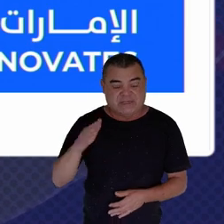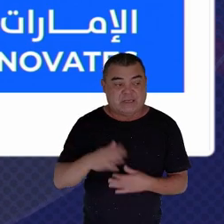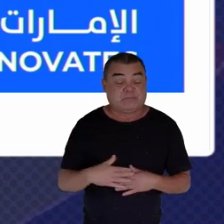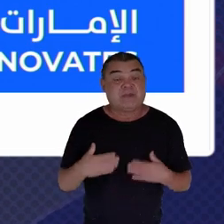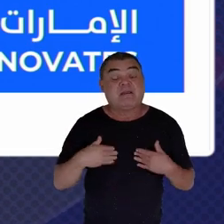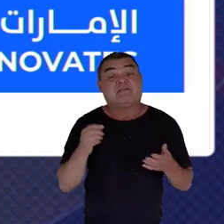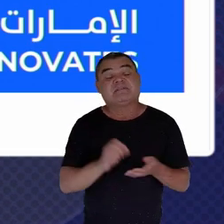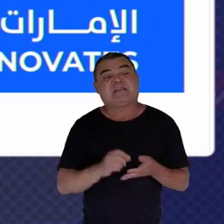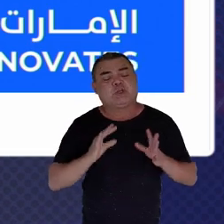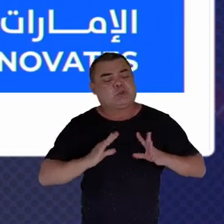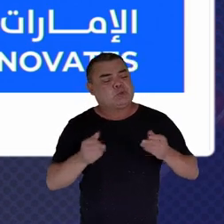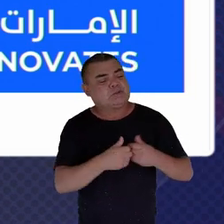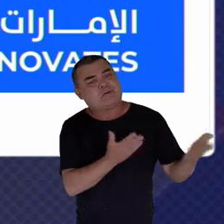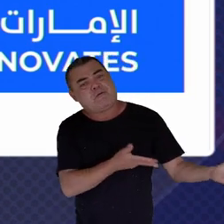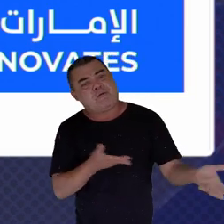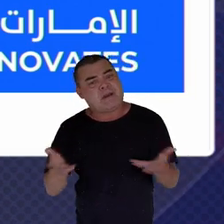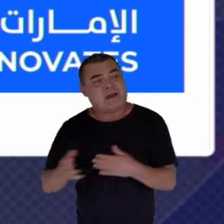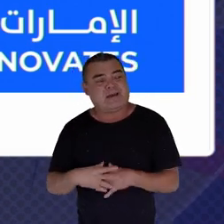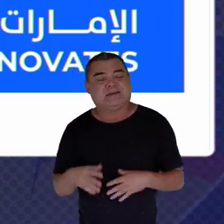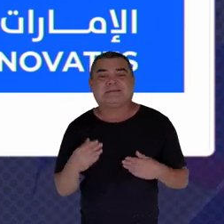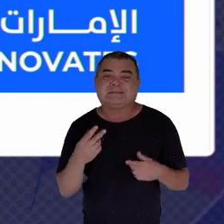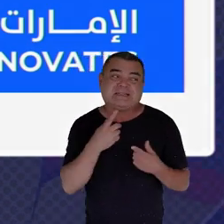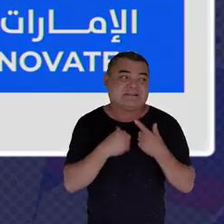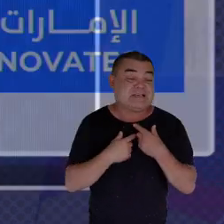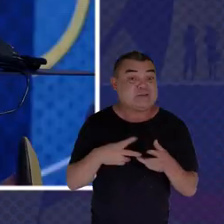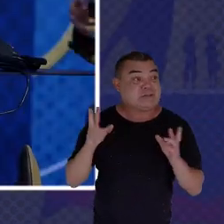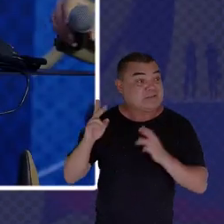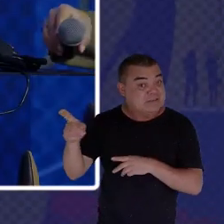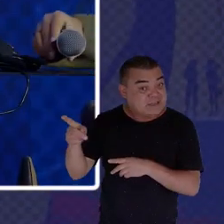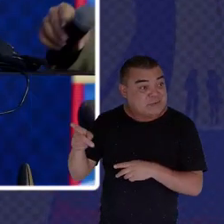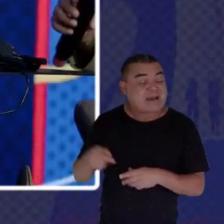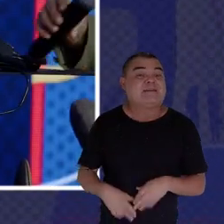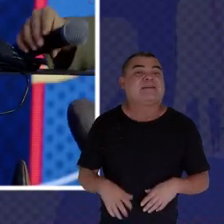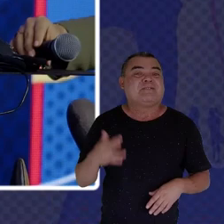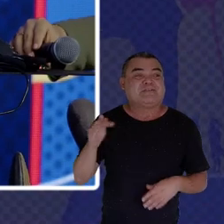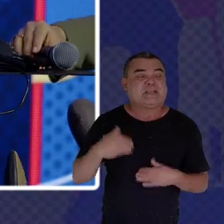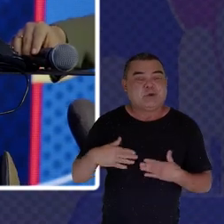February And thank you so much Don't ask twice